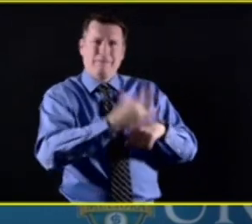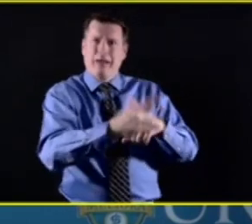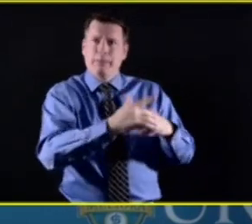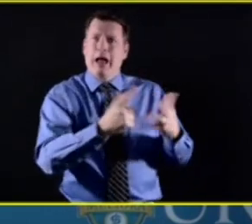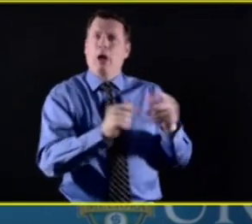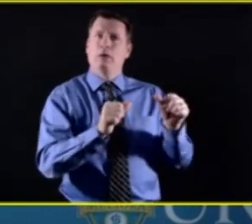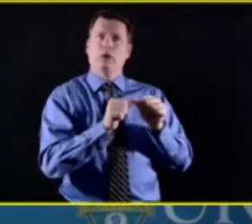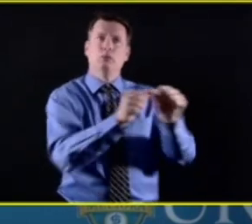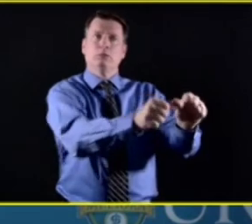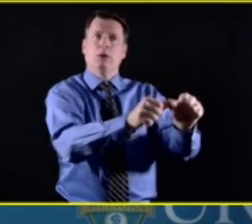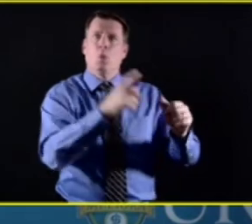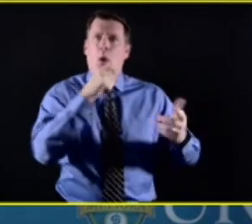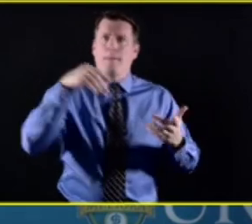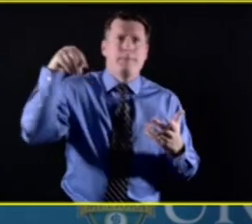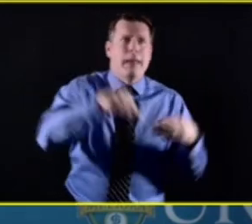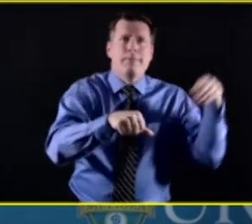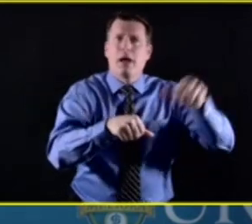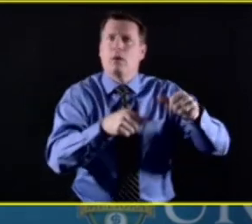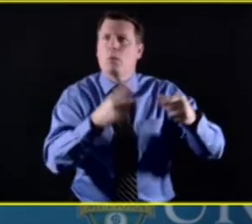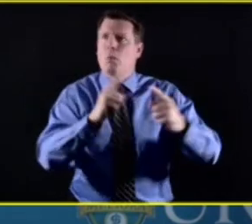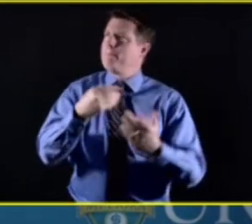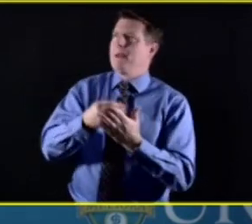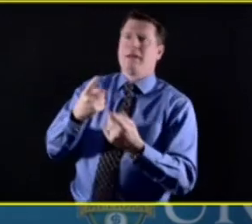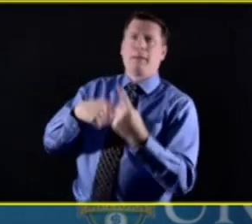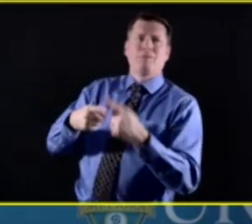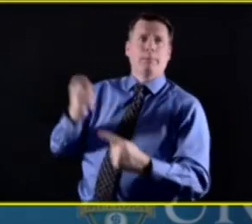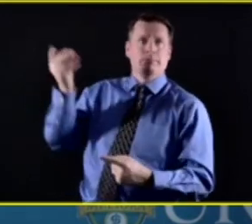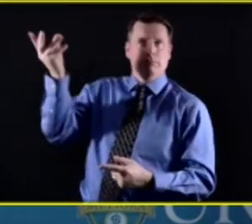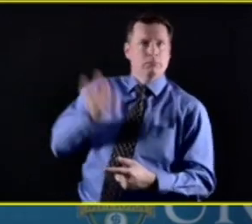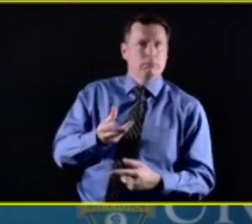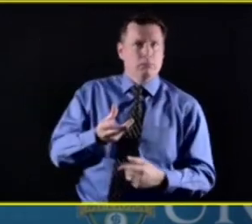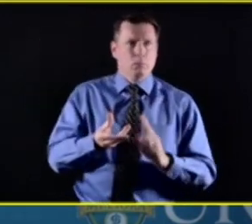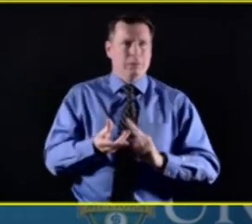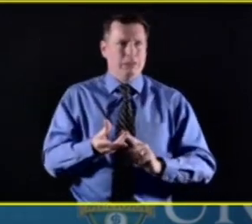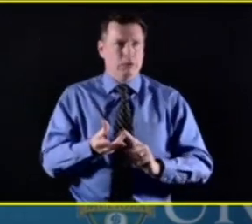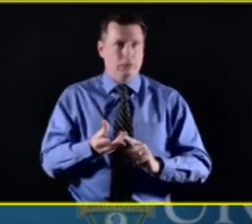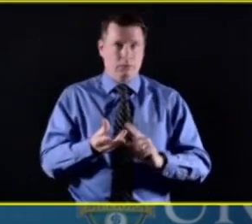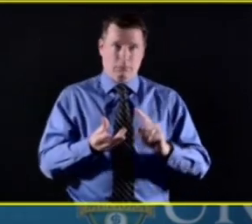throughout so that mental health truly now has that parity with physical health?